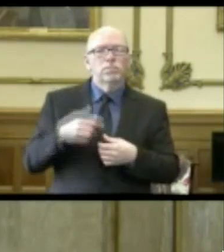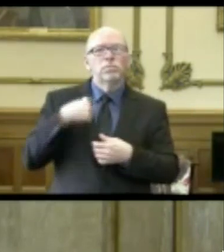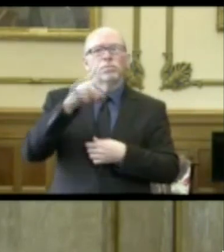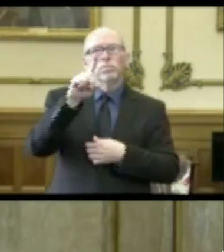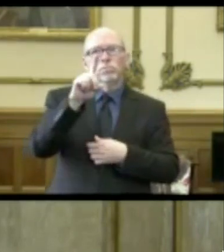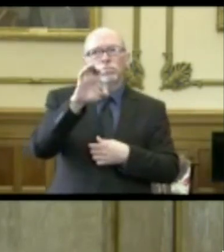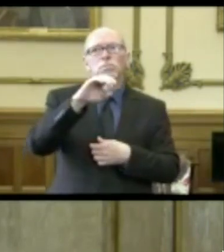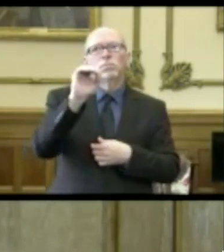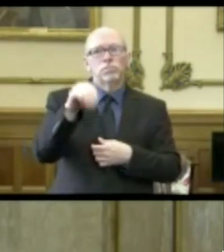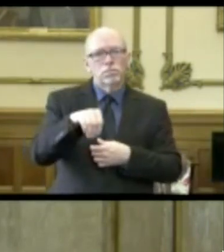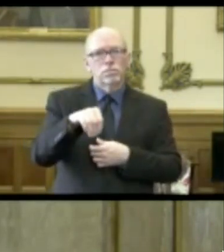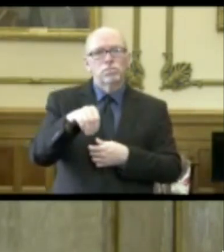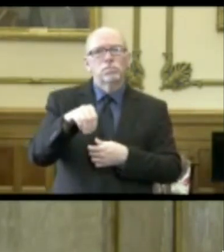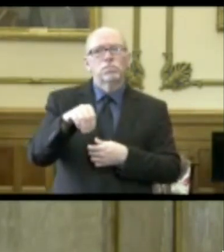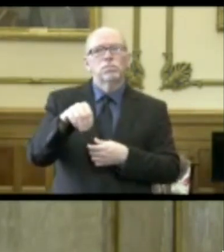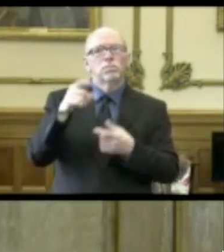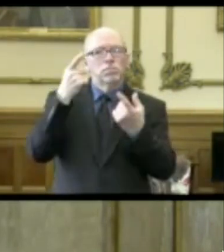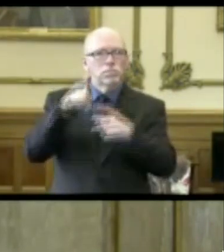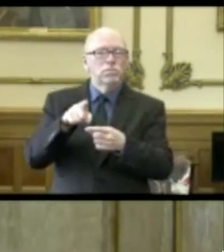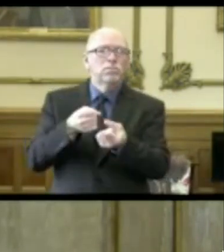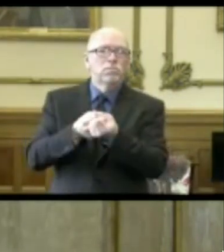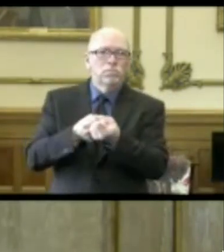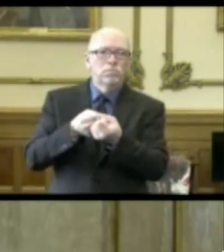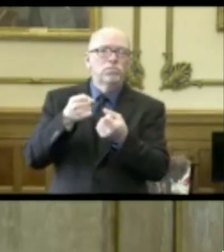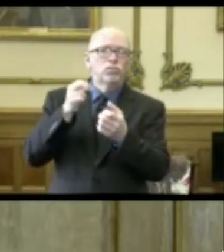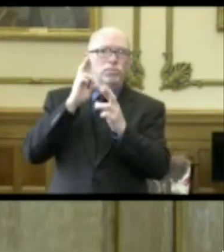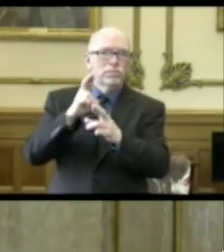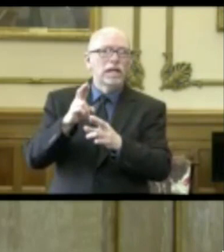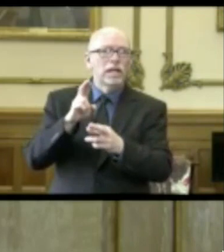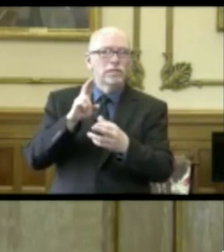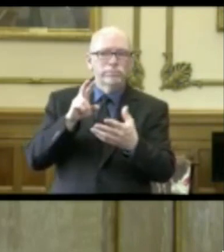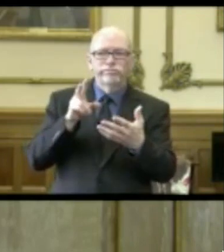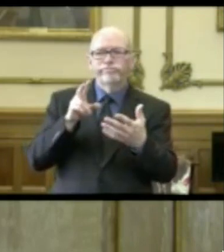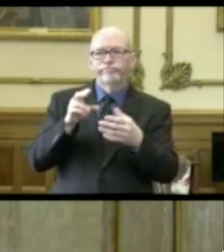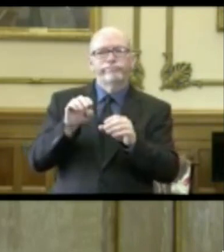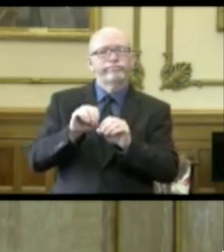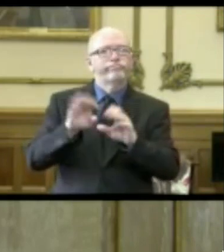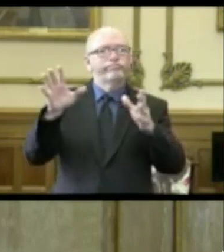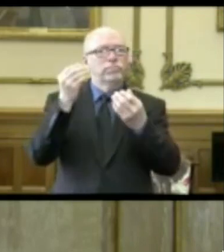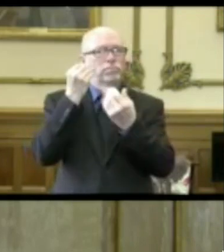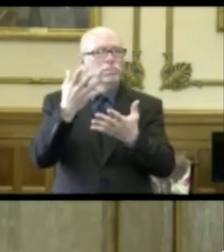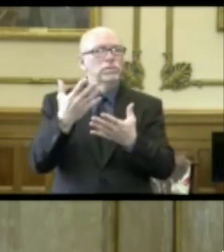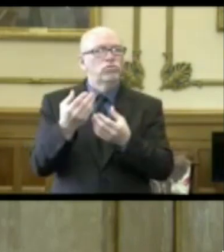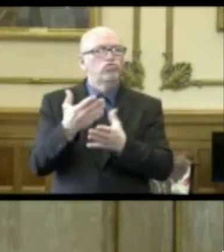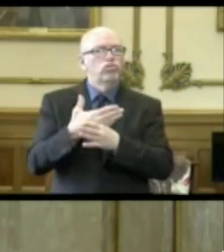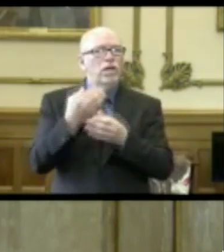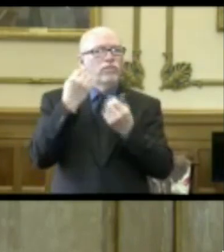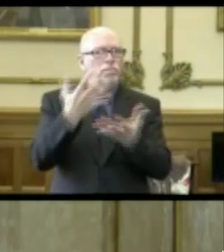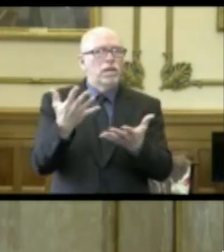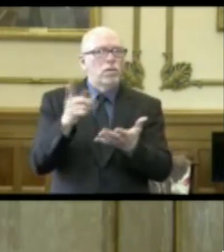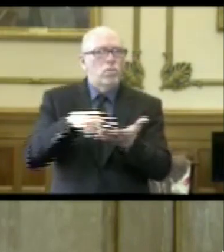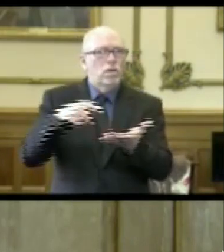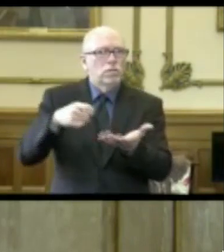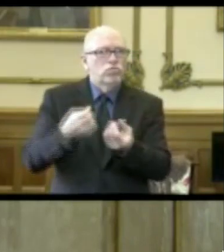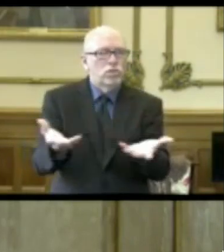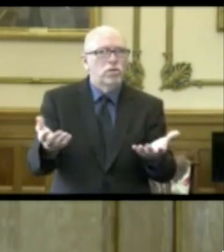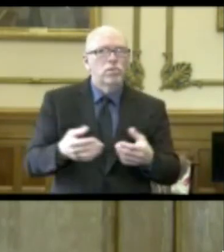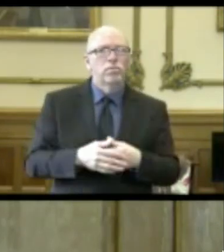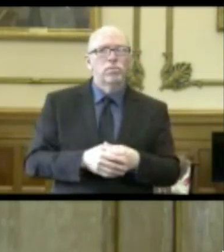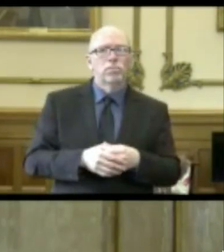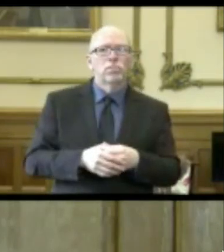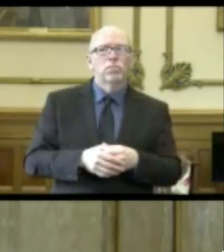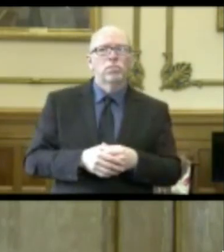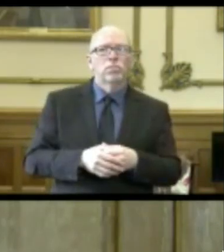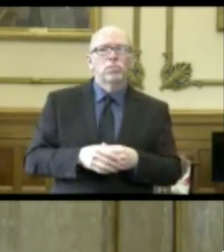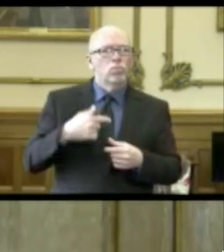% respect the transparency and the knowledge and information that needs to be shared. And so we